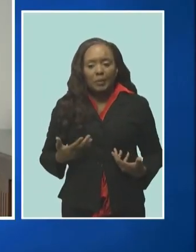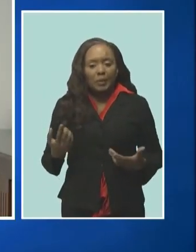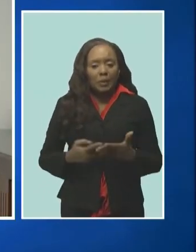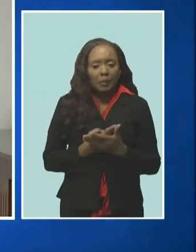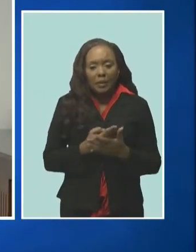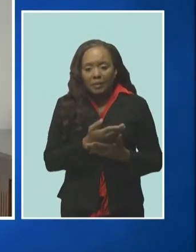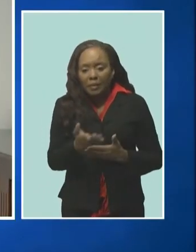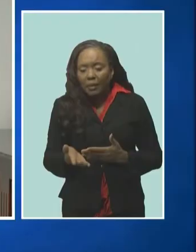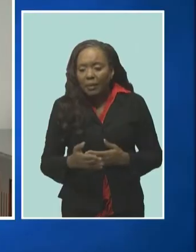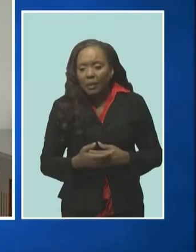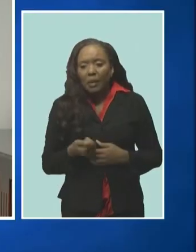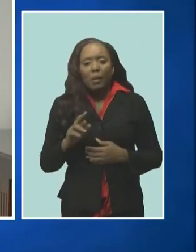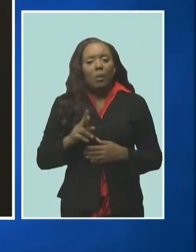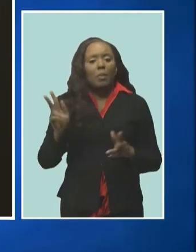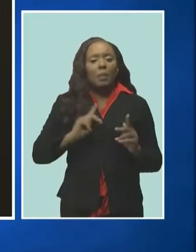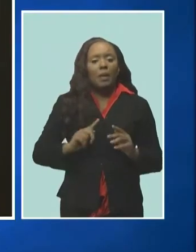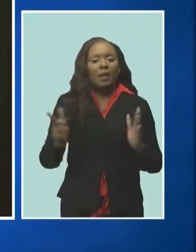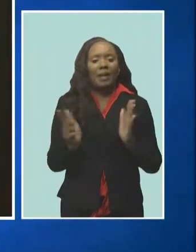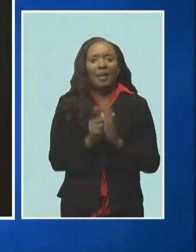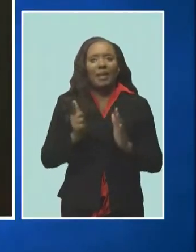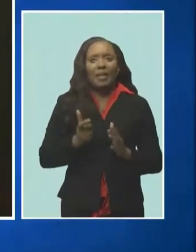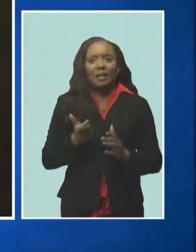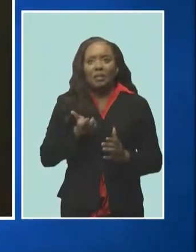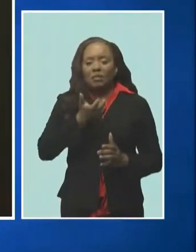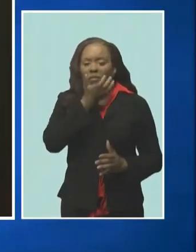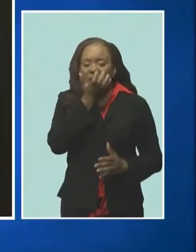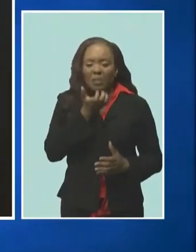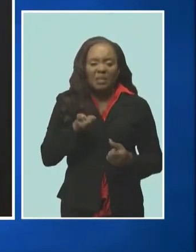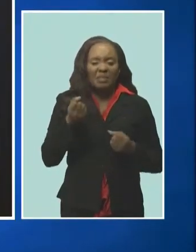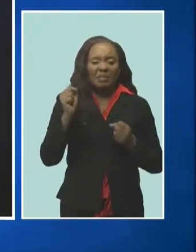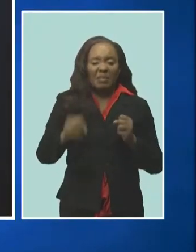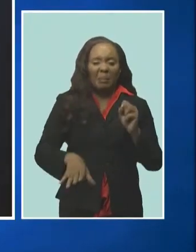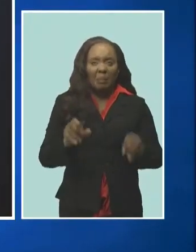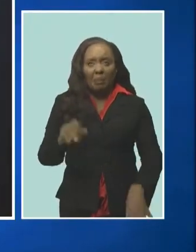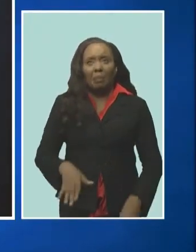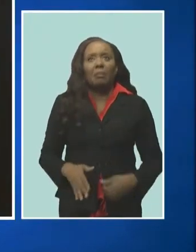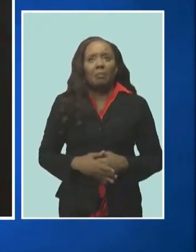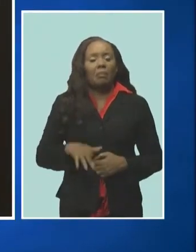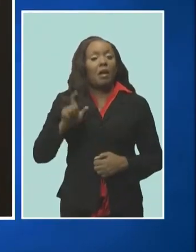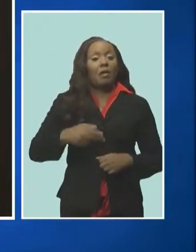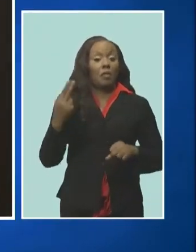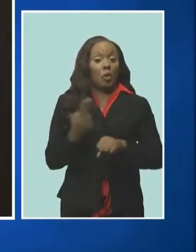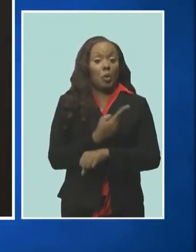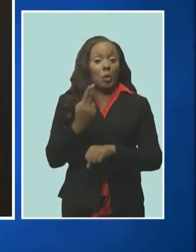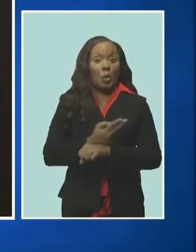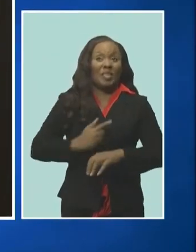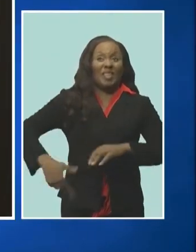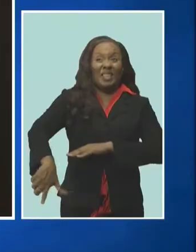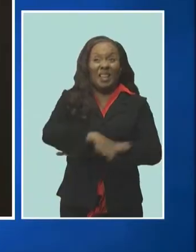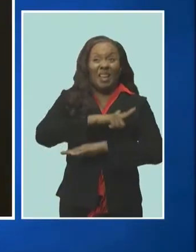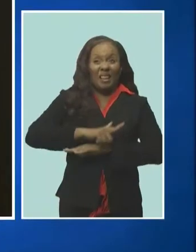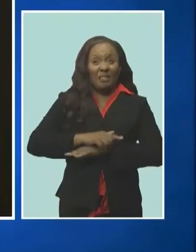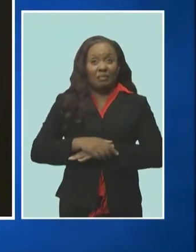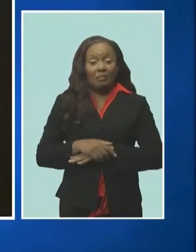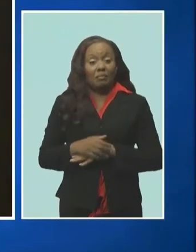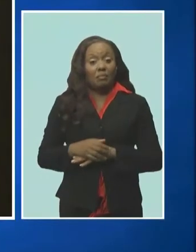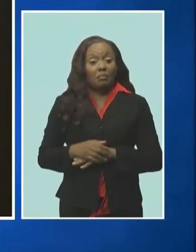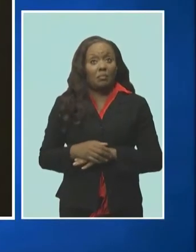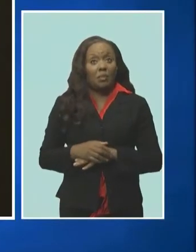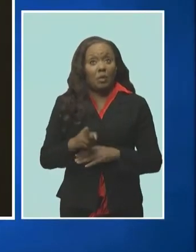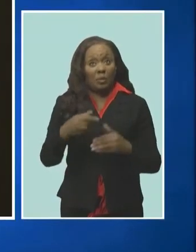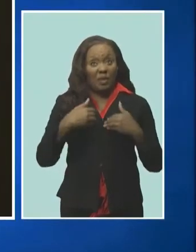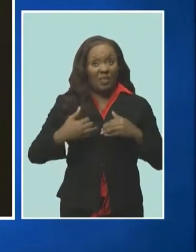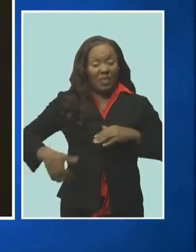so however you look at it those lands we have to get back into production i think the owners equally have a responsibility